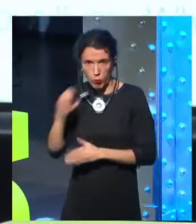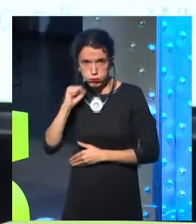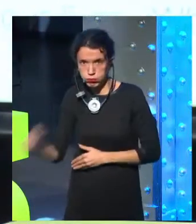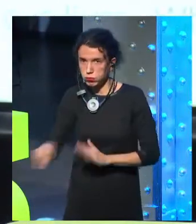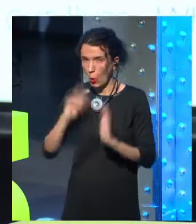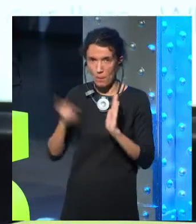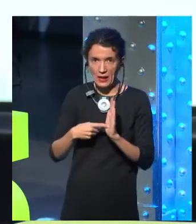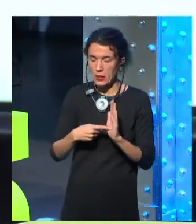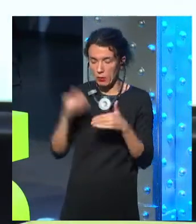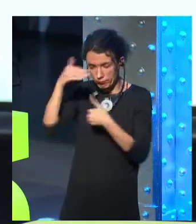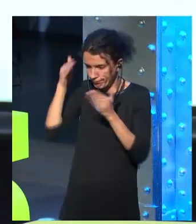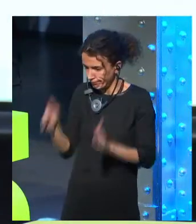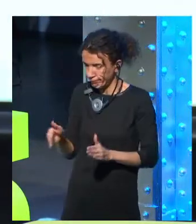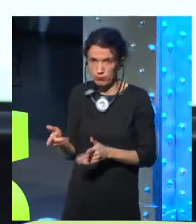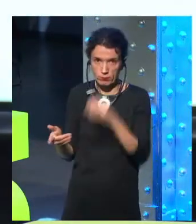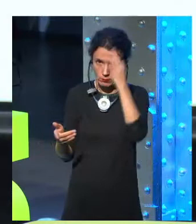you're driving a car.